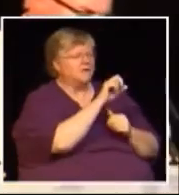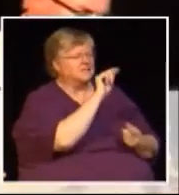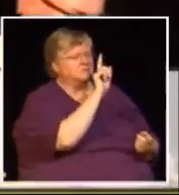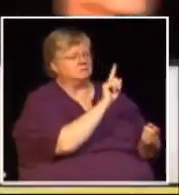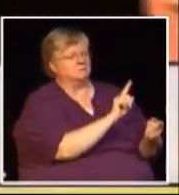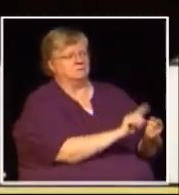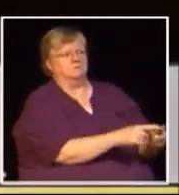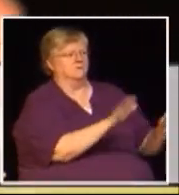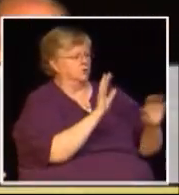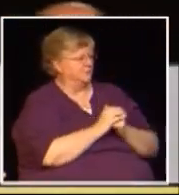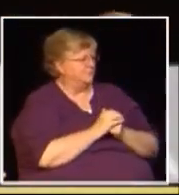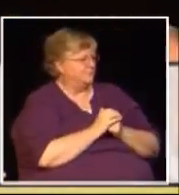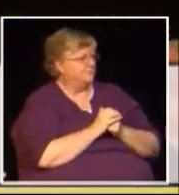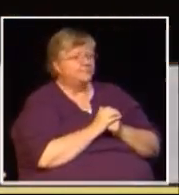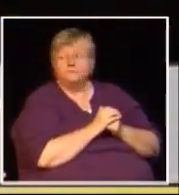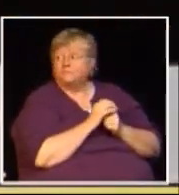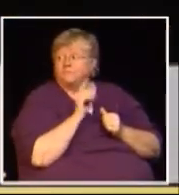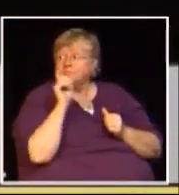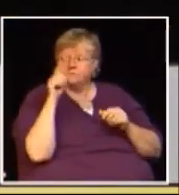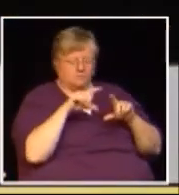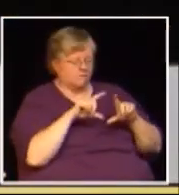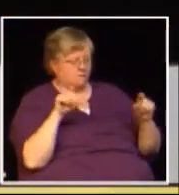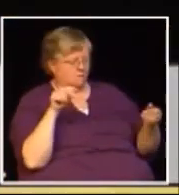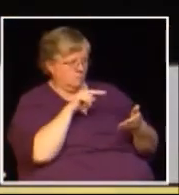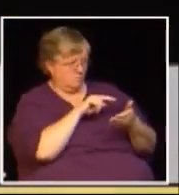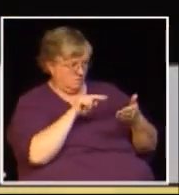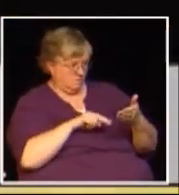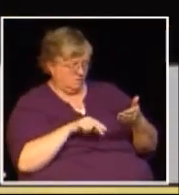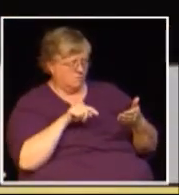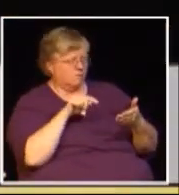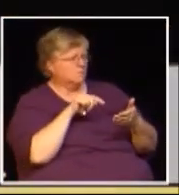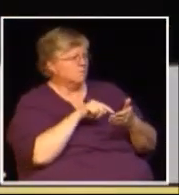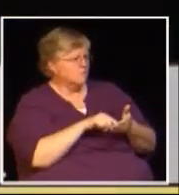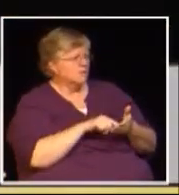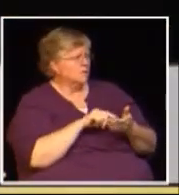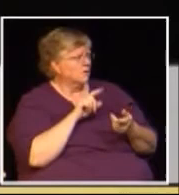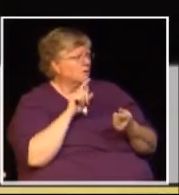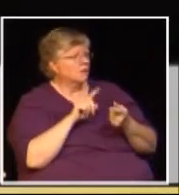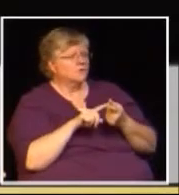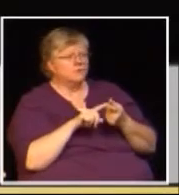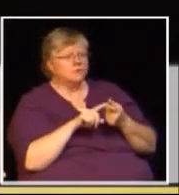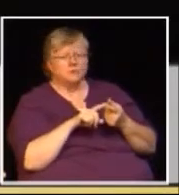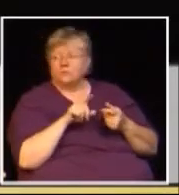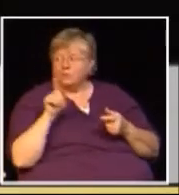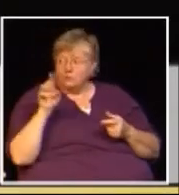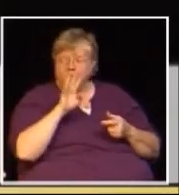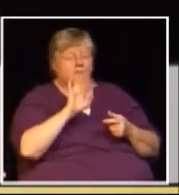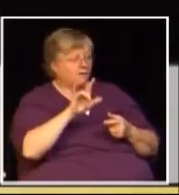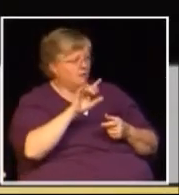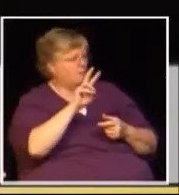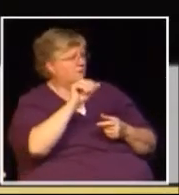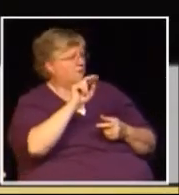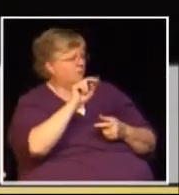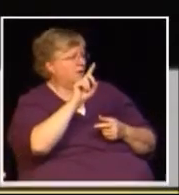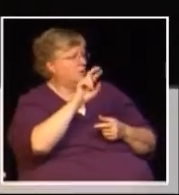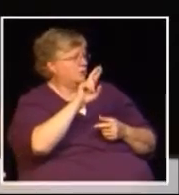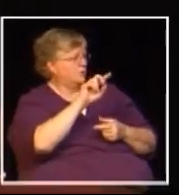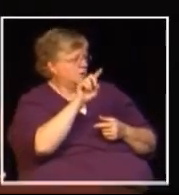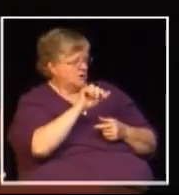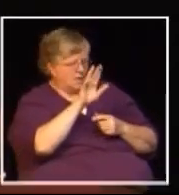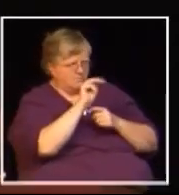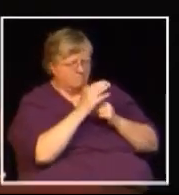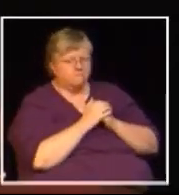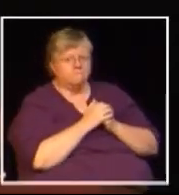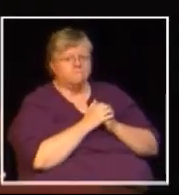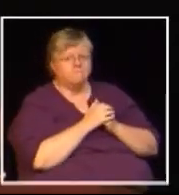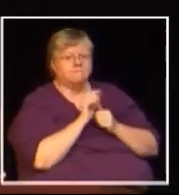okay I'm going to do one more of the written questions and I'll come back to the floor in just a moment this one is directed to Bill van